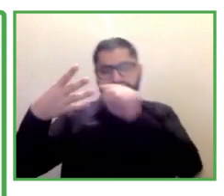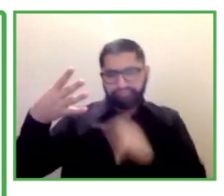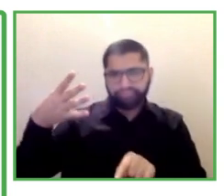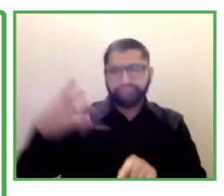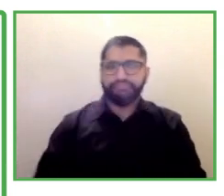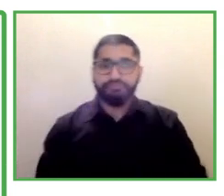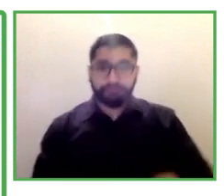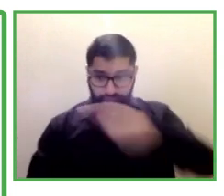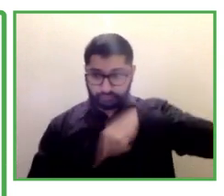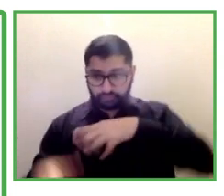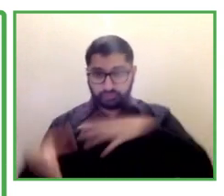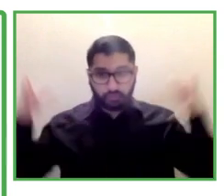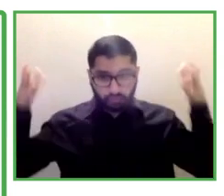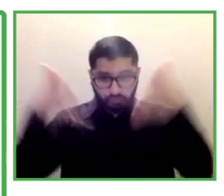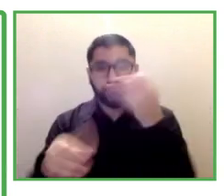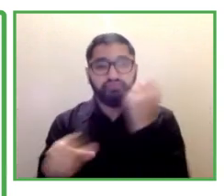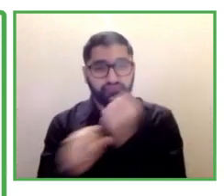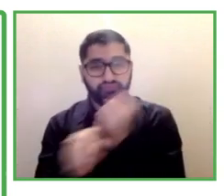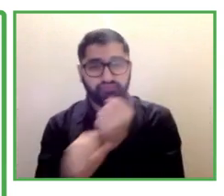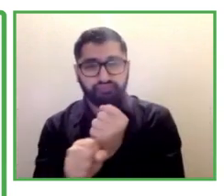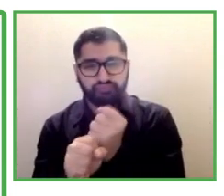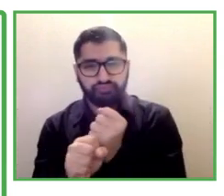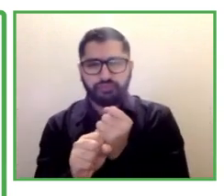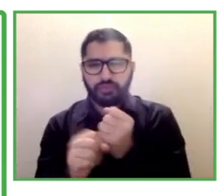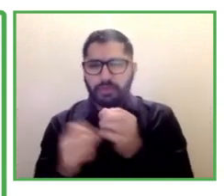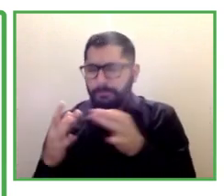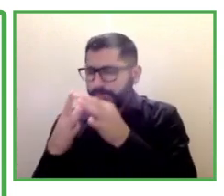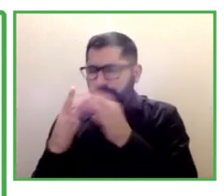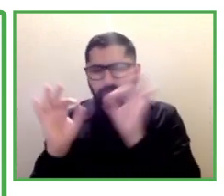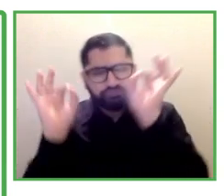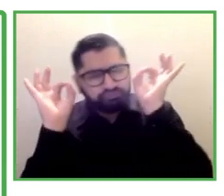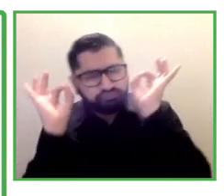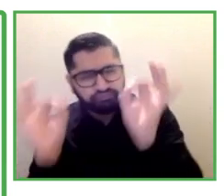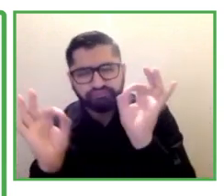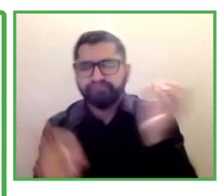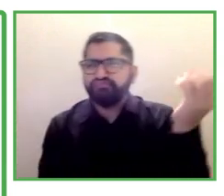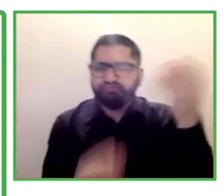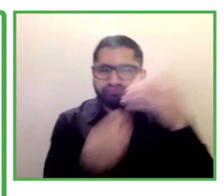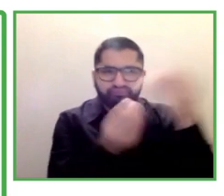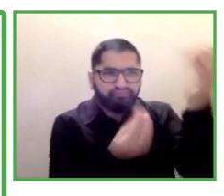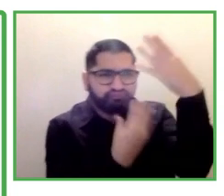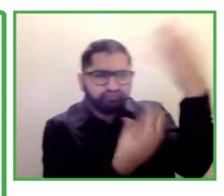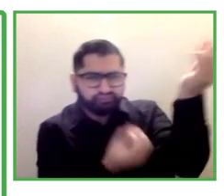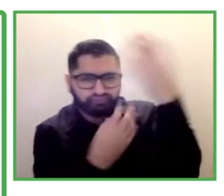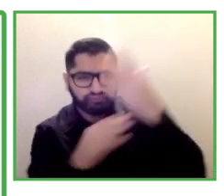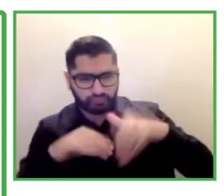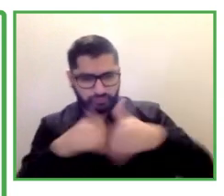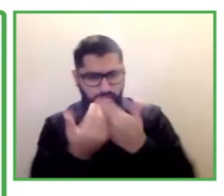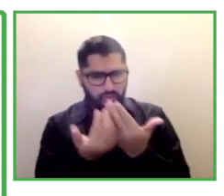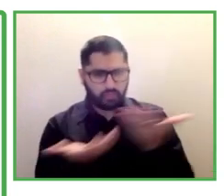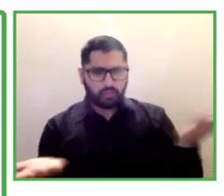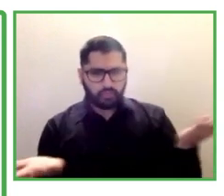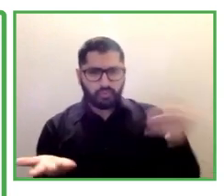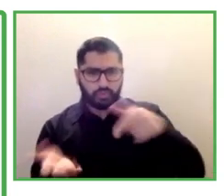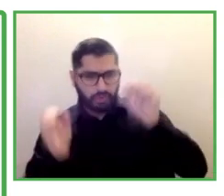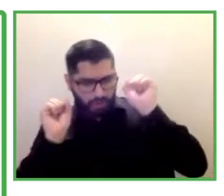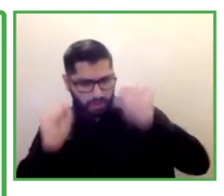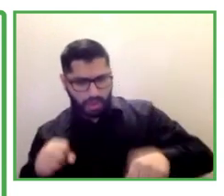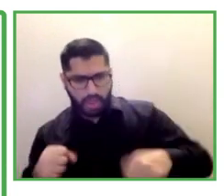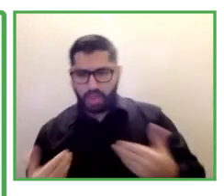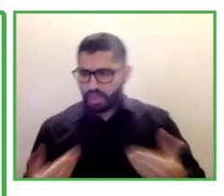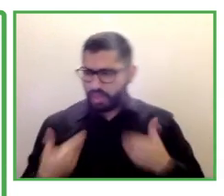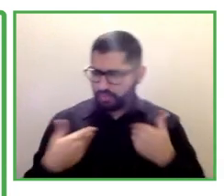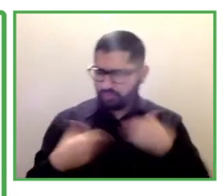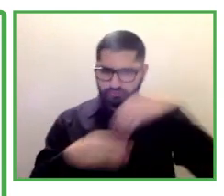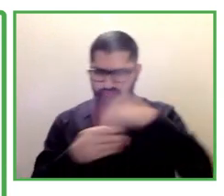what they like to do, what they don't like to do, what they're good at, maybe what they're not so good at and what they'd like to work on. And we